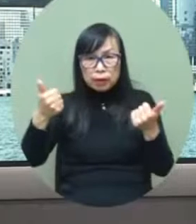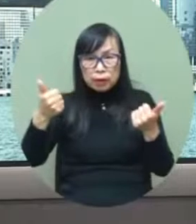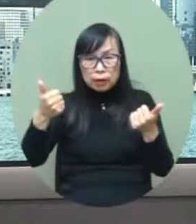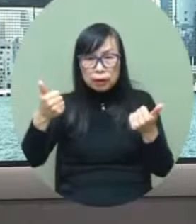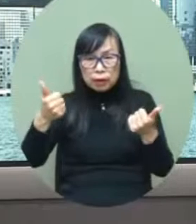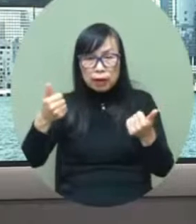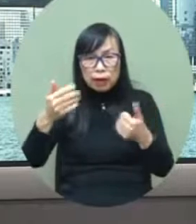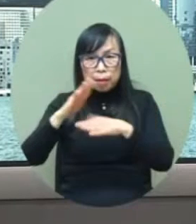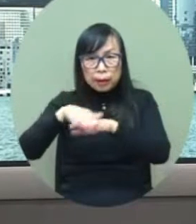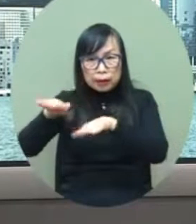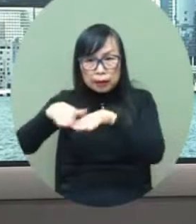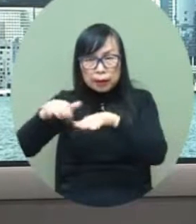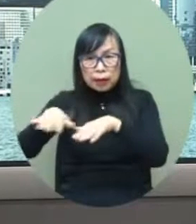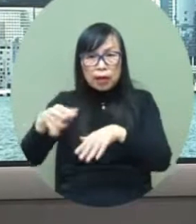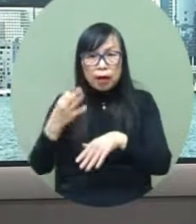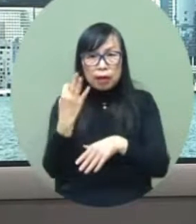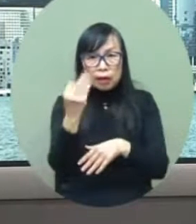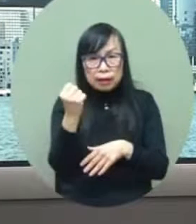for some drugs